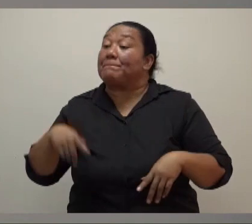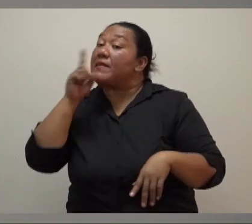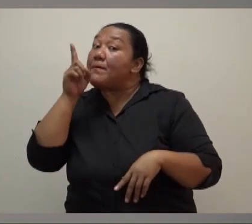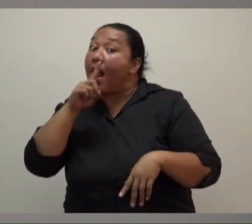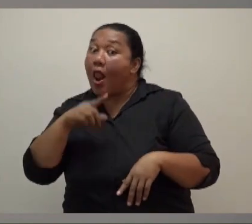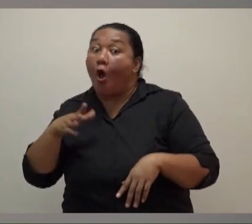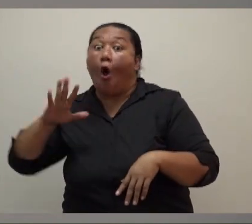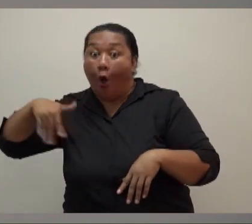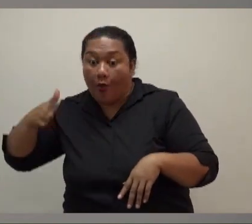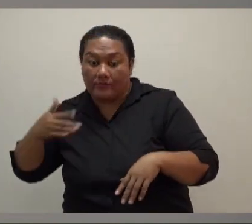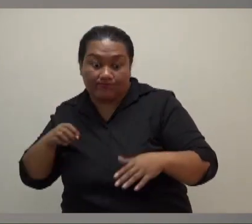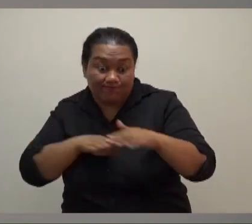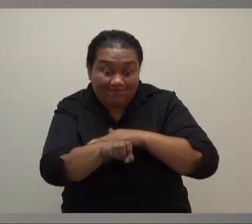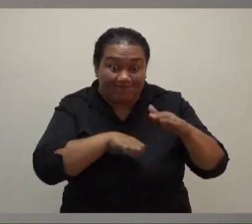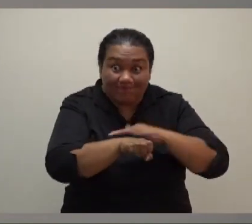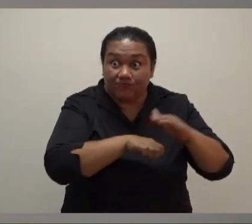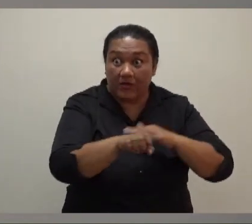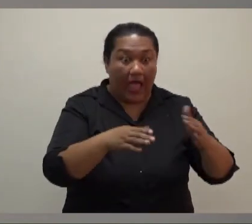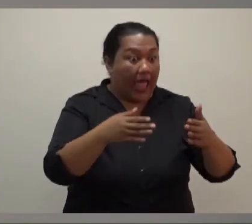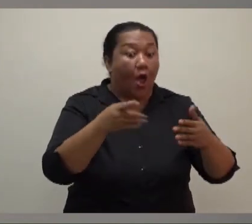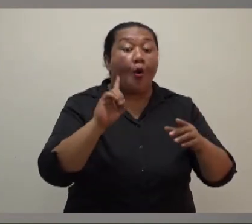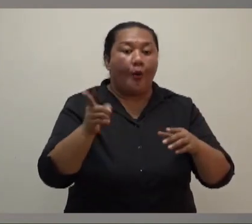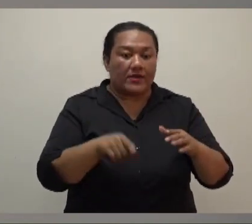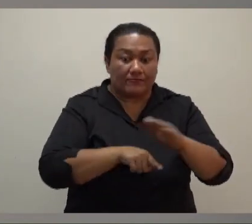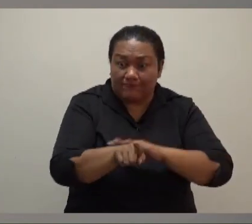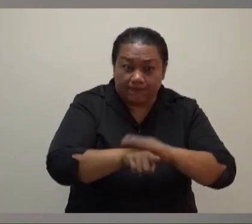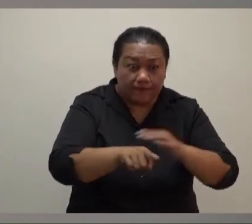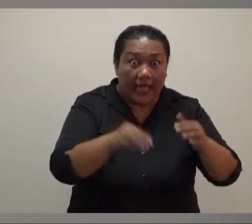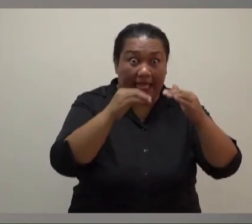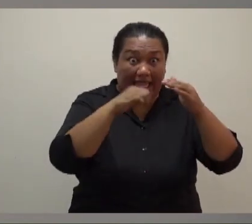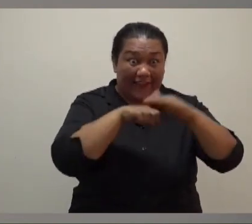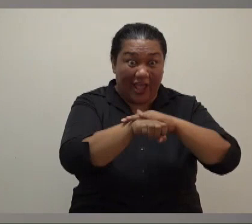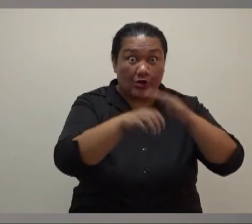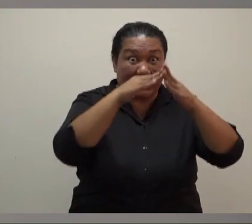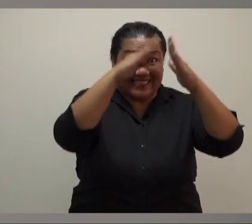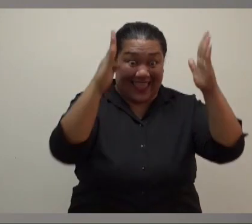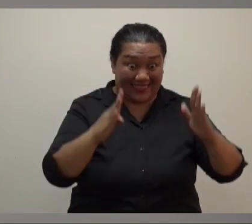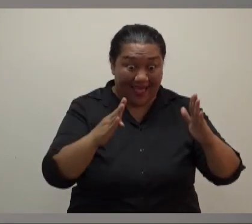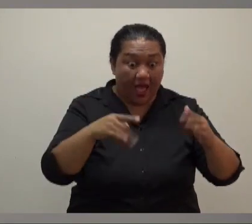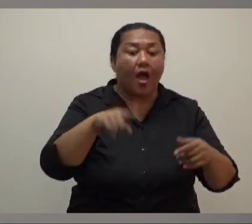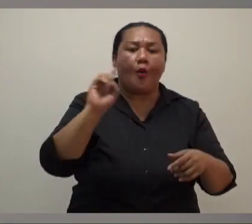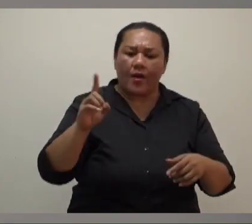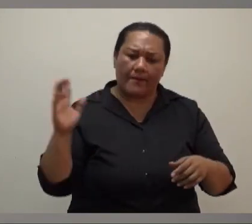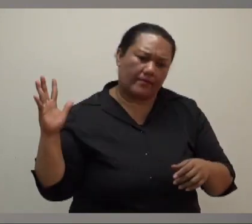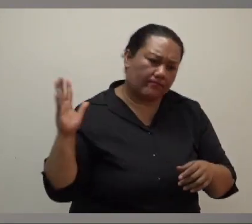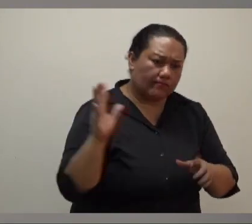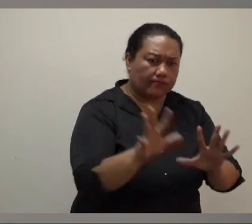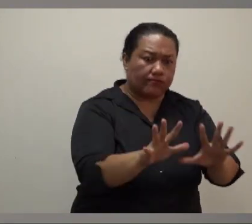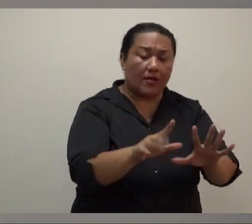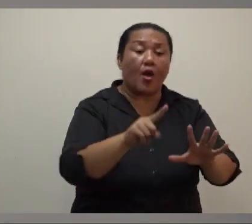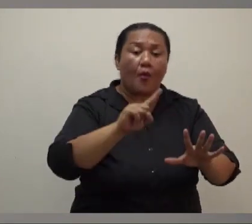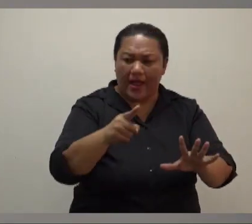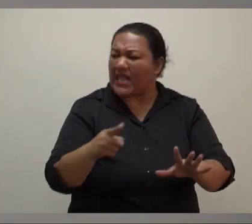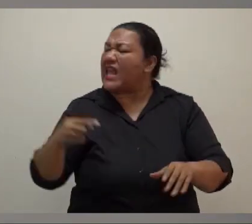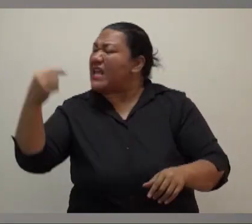for government to be able to bring relief supplies if the roads are all shut off is very difficult to do so. So, in the event that you can